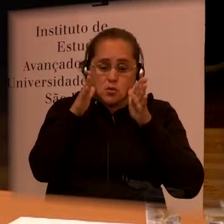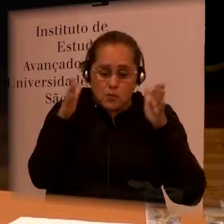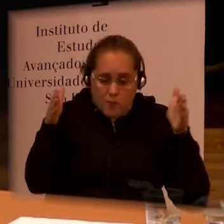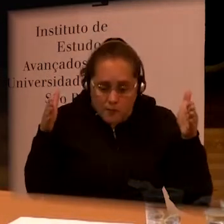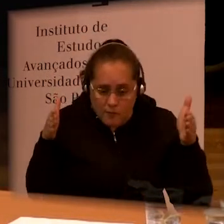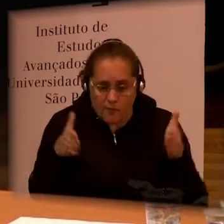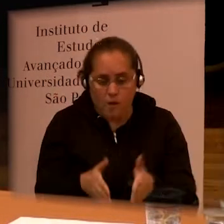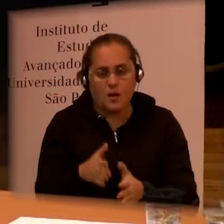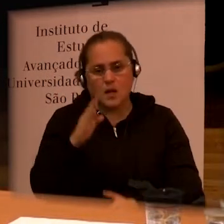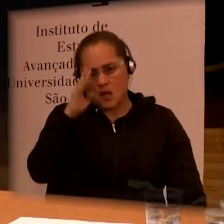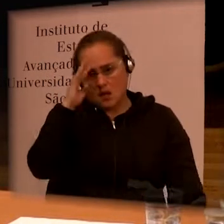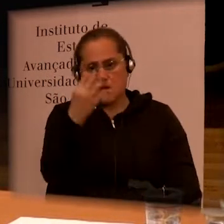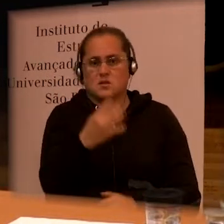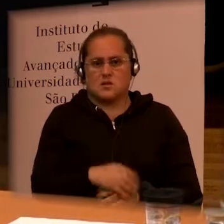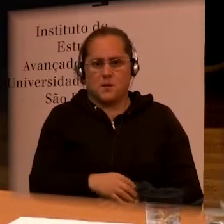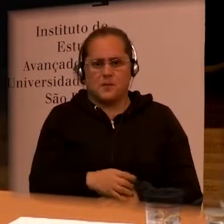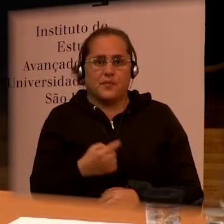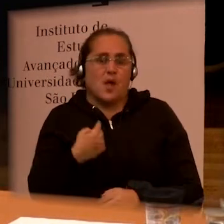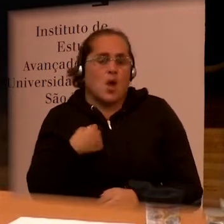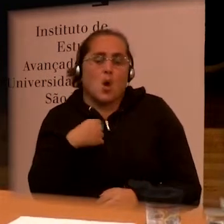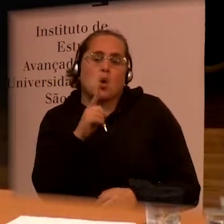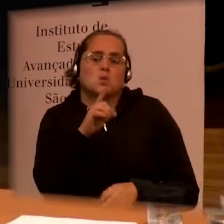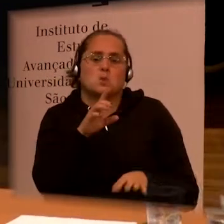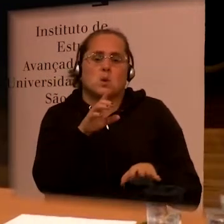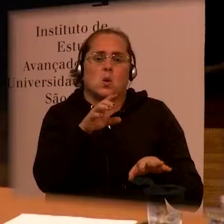academic so I like to be more practical.